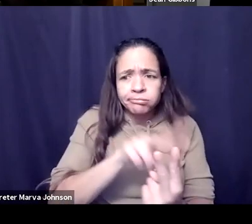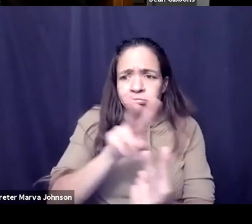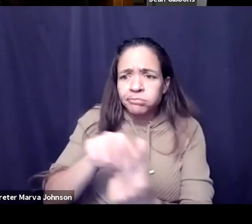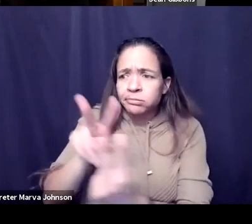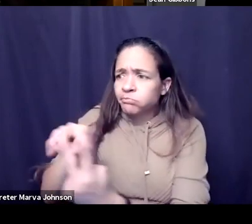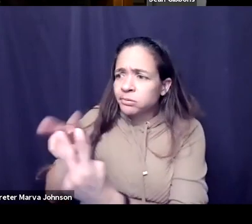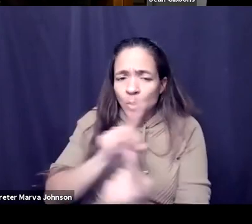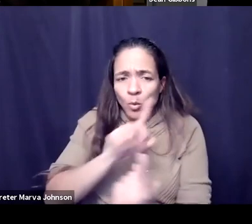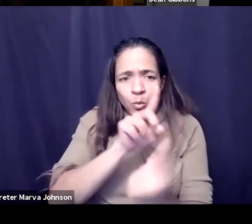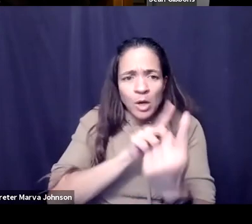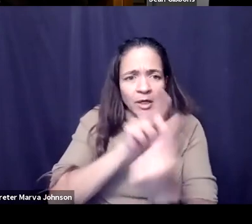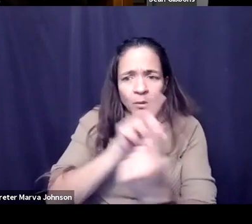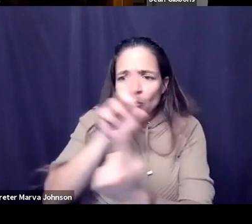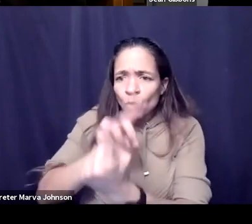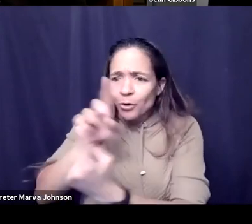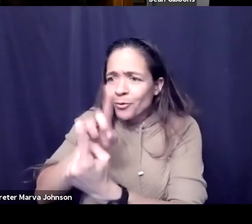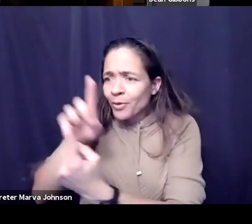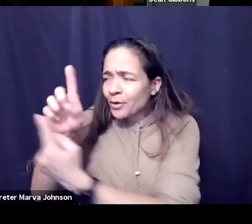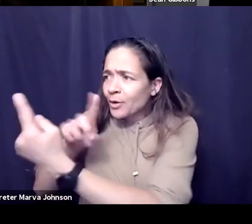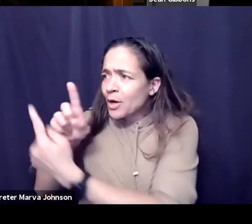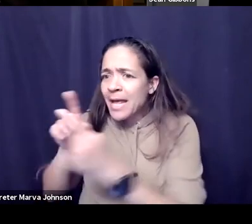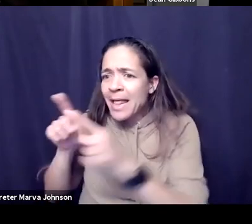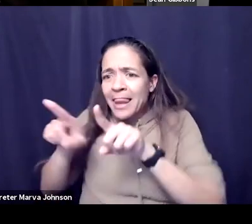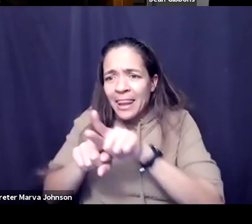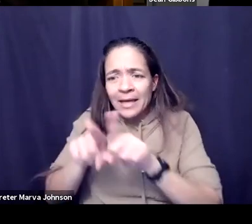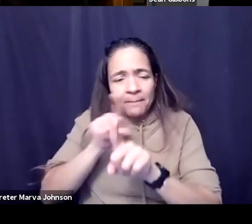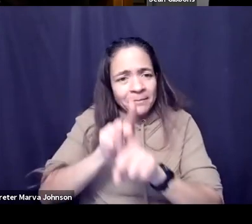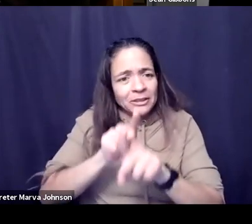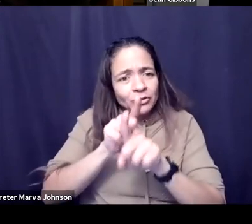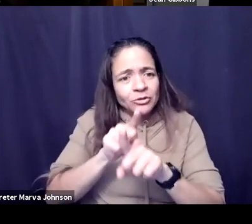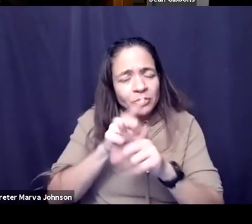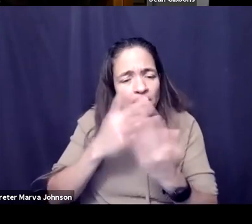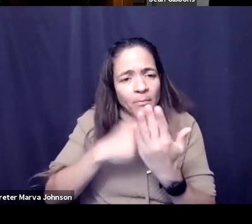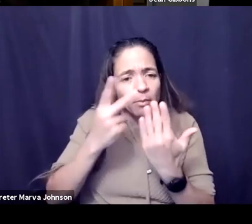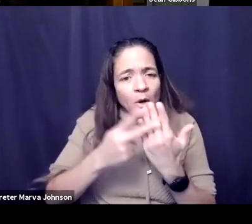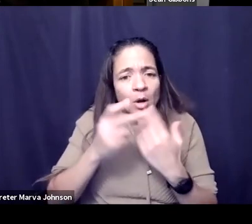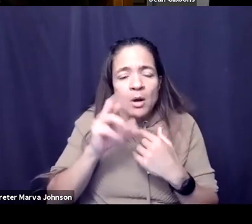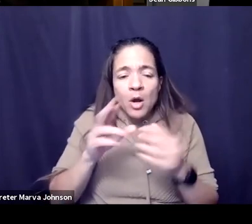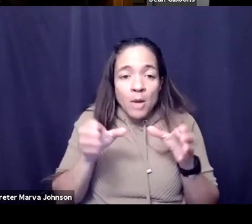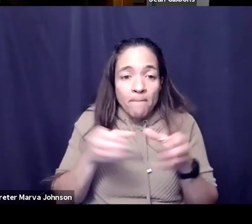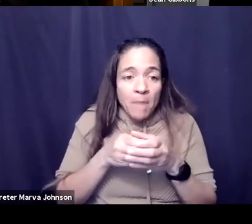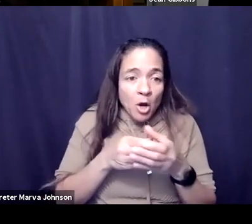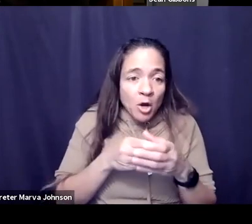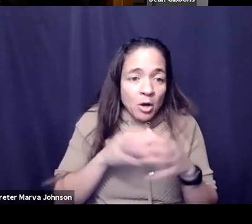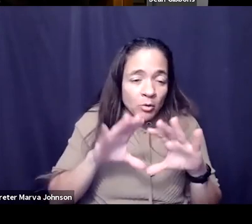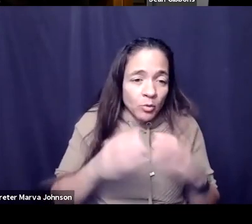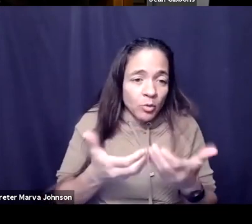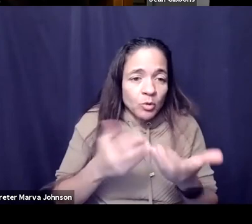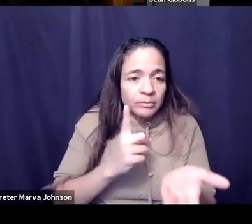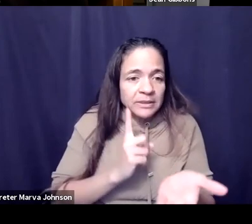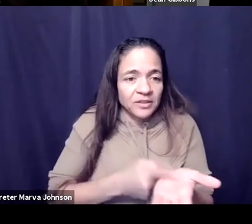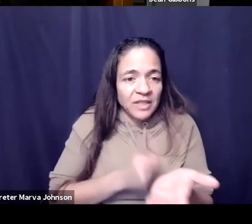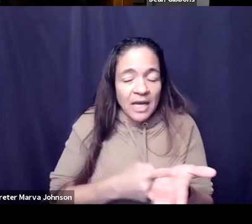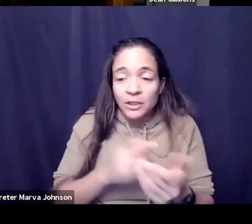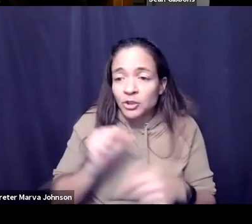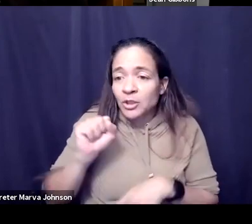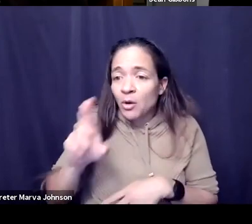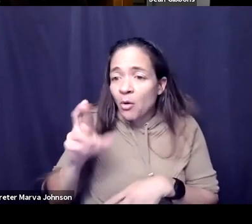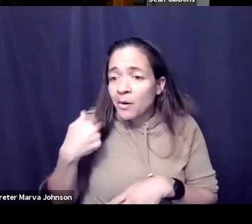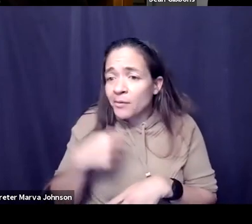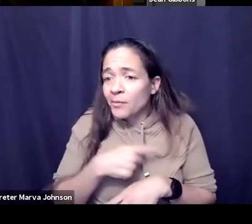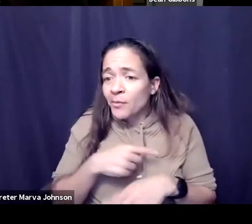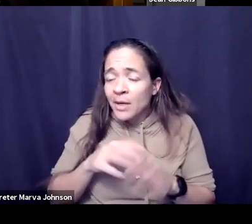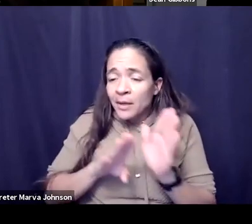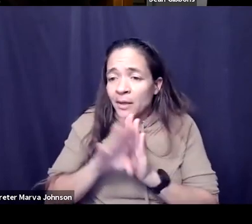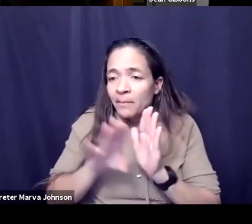conversations like a mentorship program or if it is small group discussions or it's you we build a wiki together of